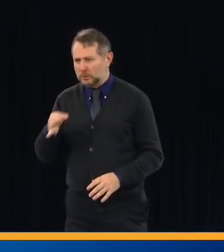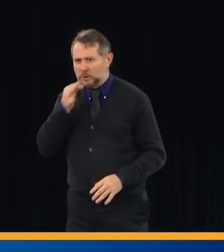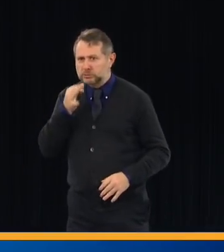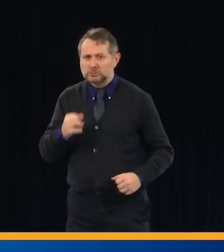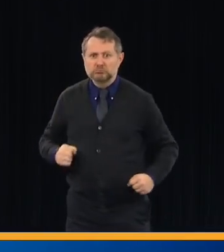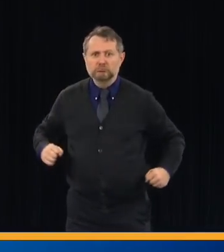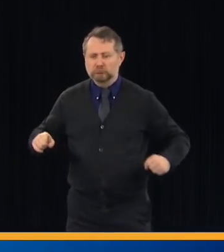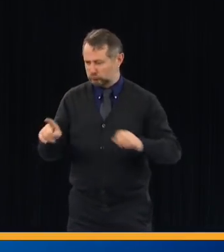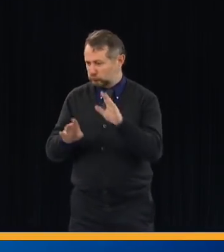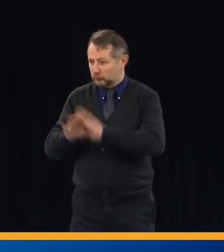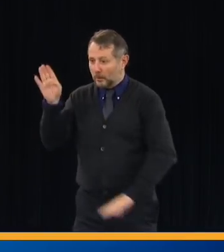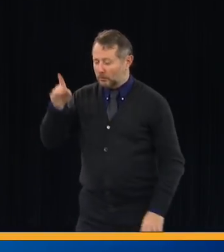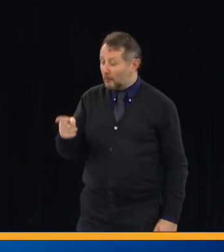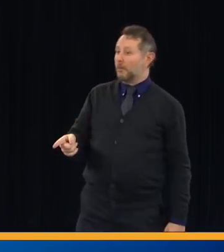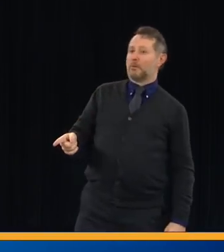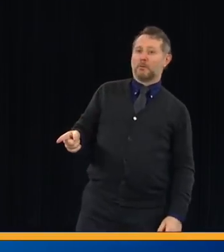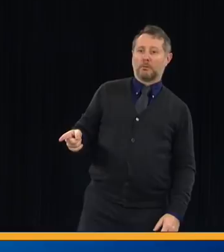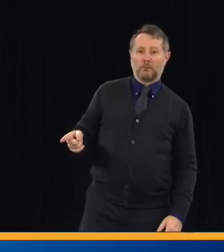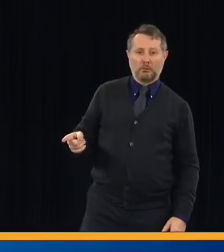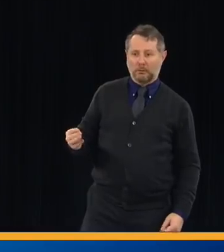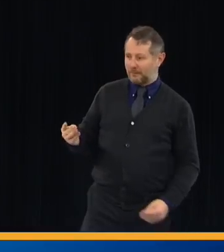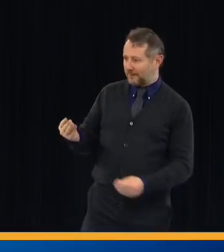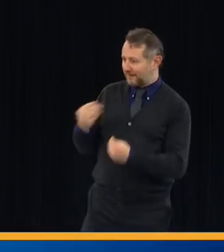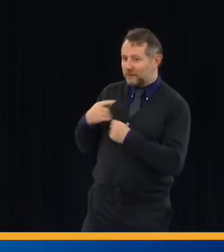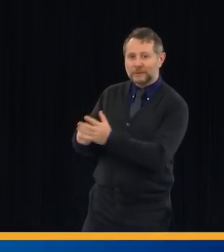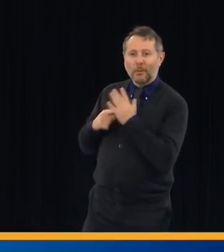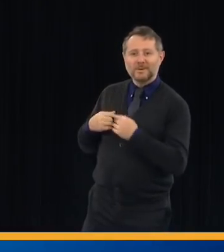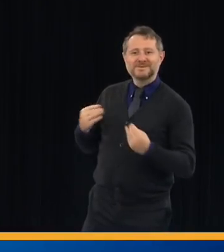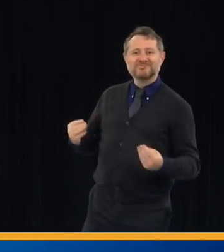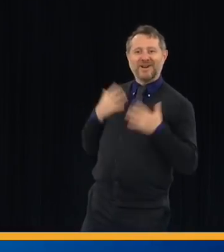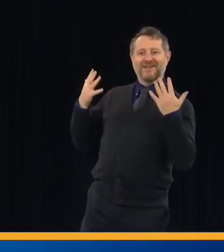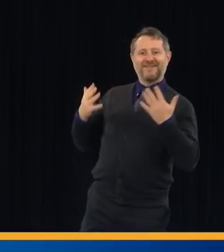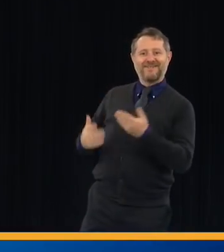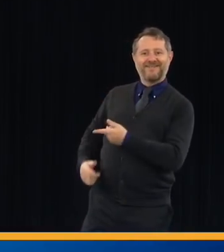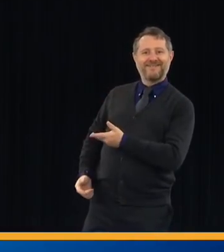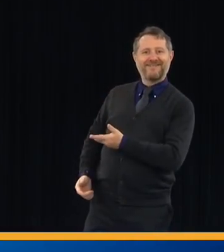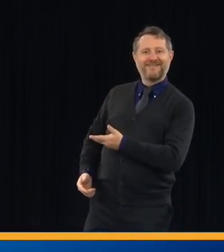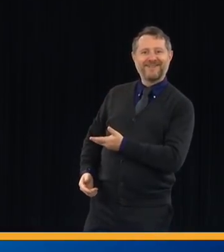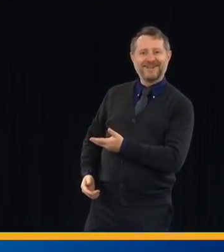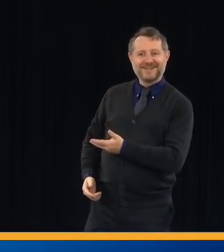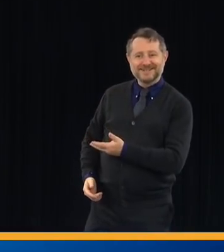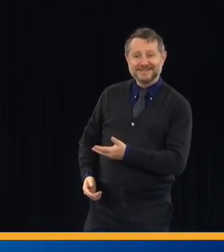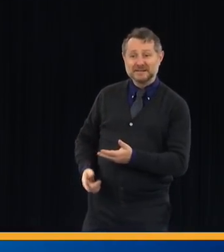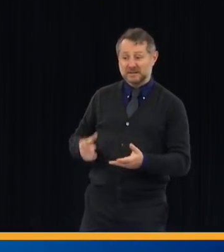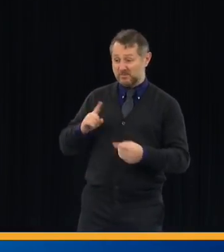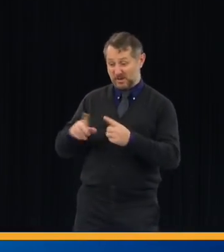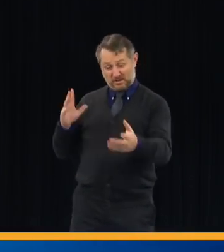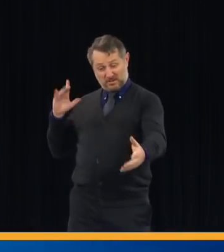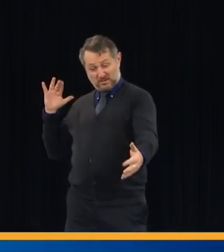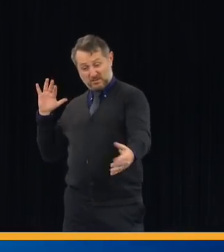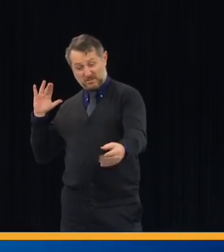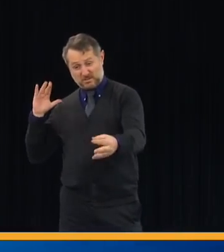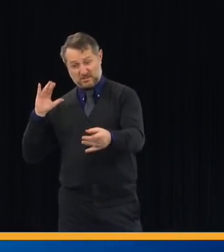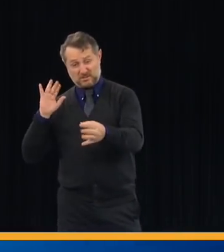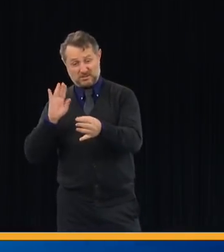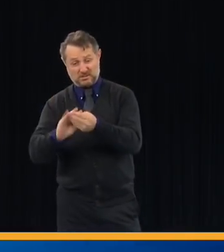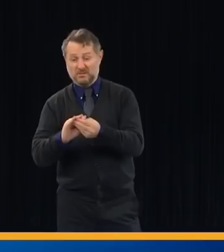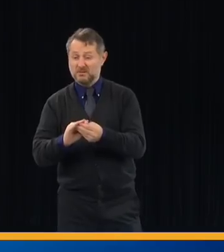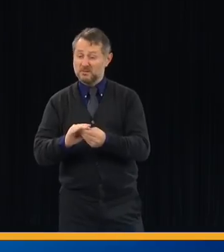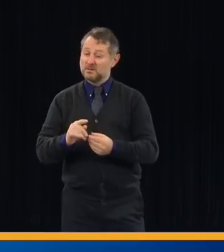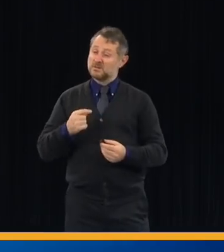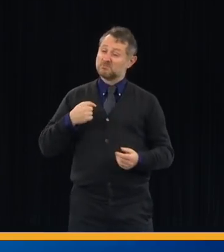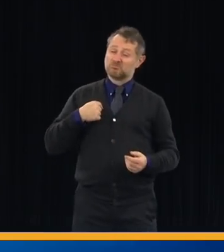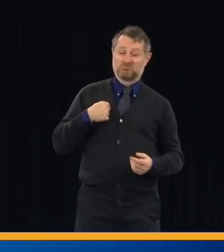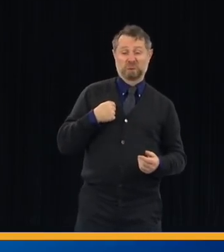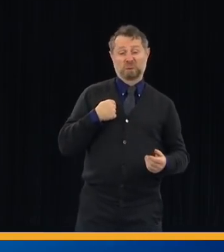is an inspiration. We were going through a period where we were afraid of the hospital capacity